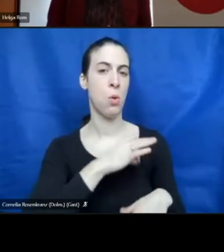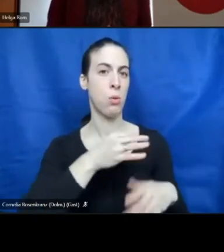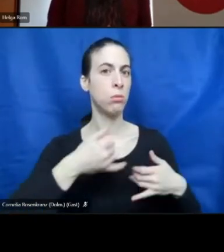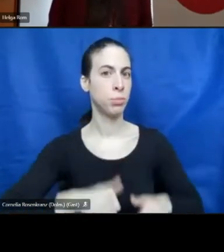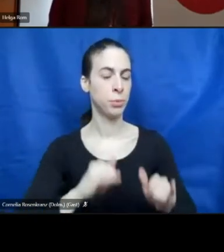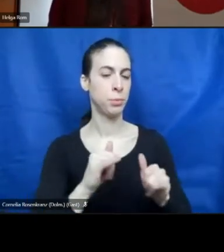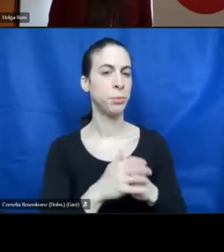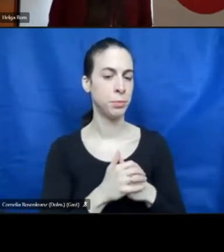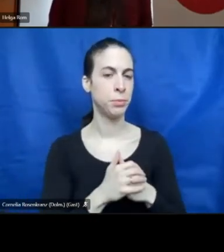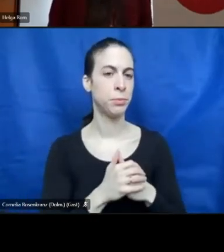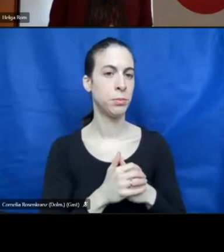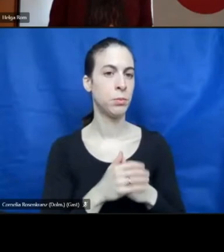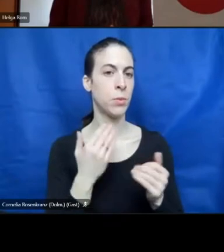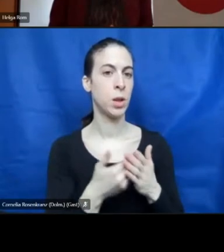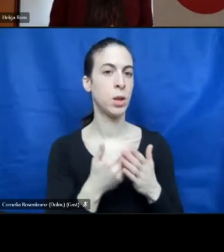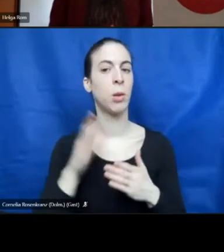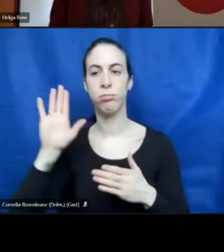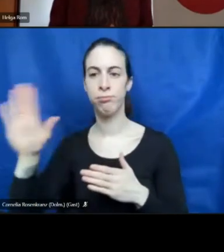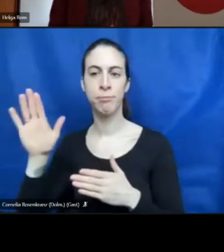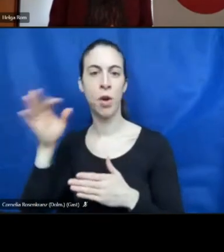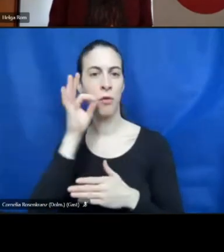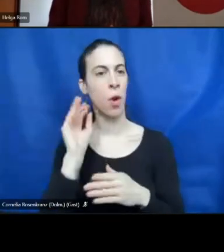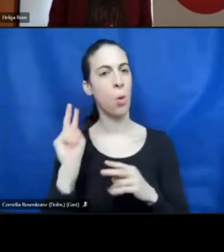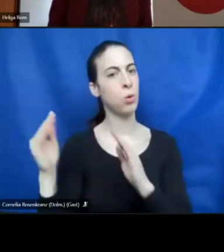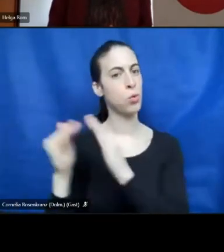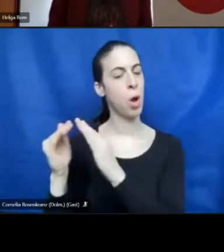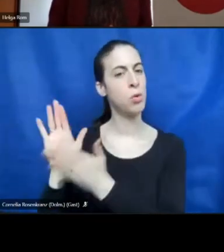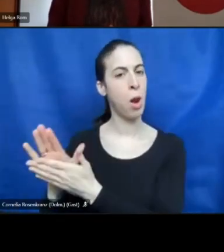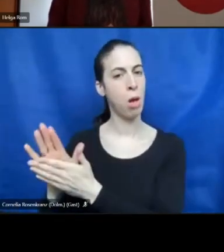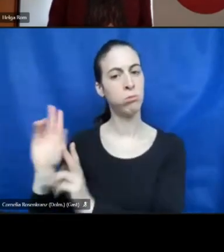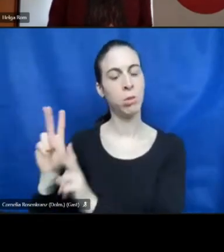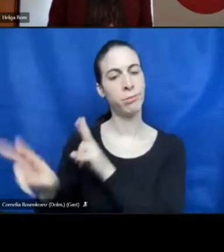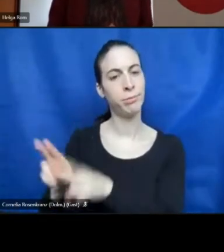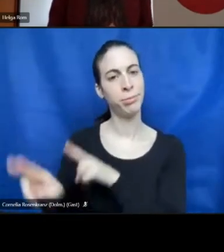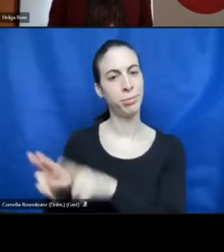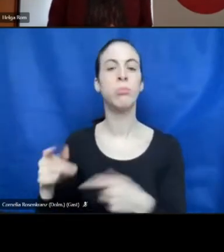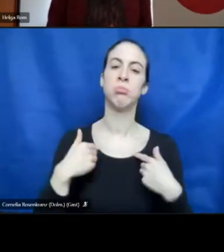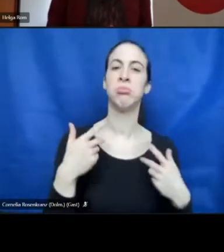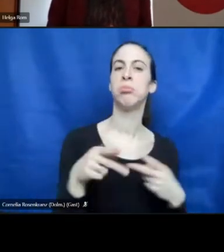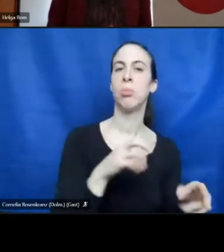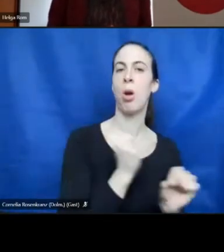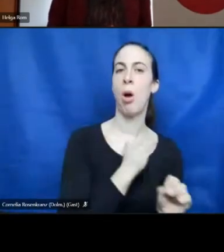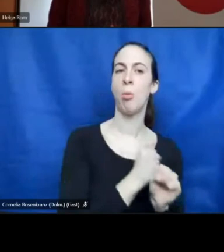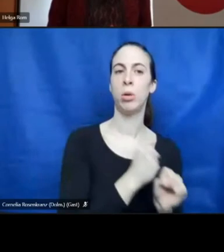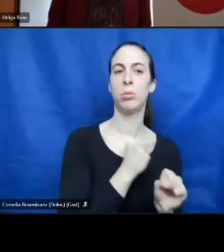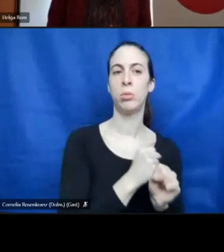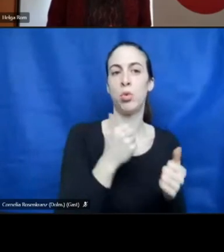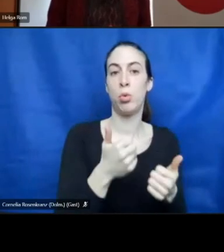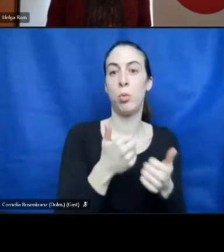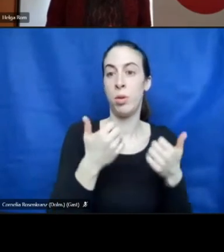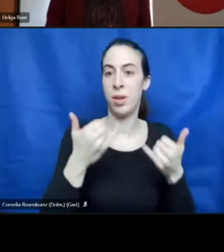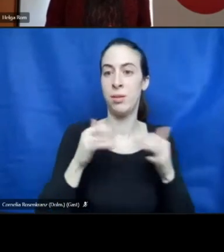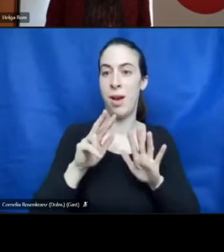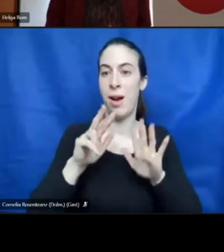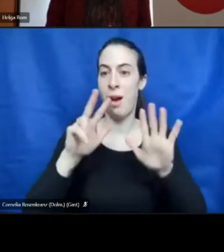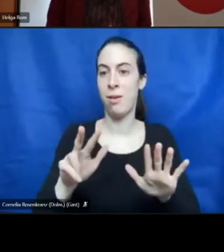And so she could stay at home and care about our son and I could work. And now after eight years